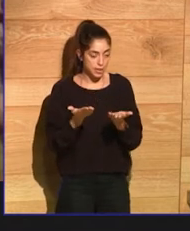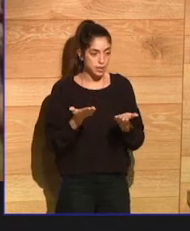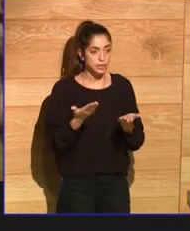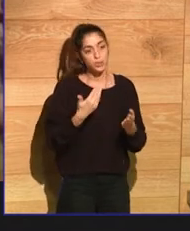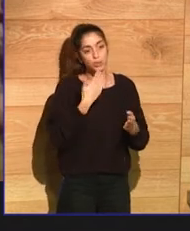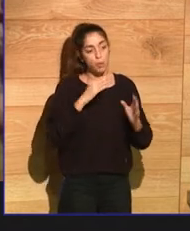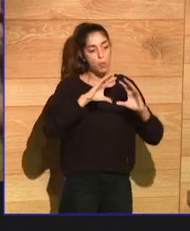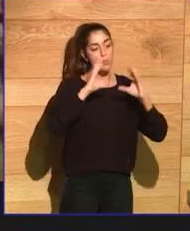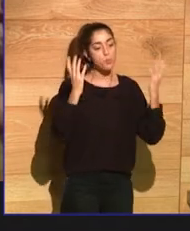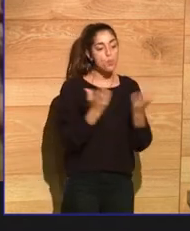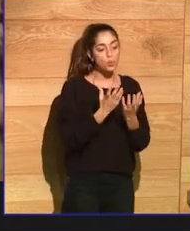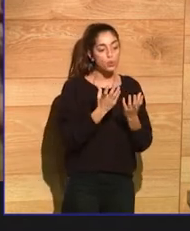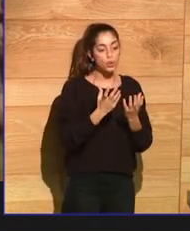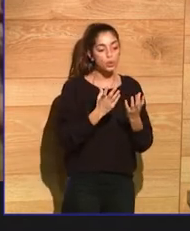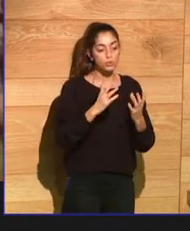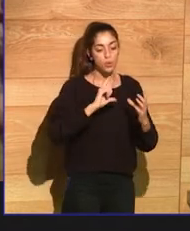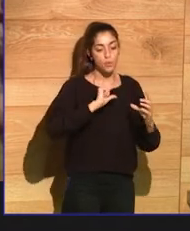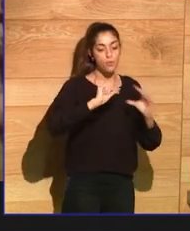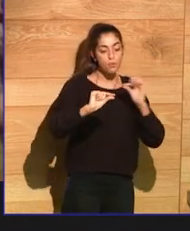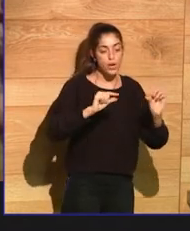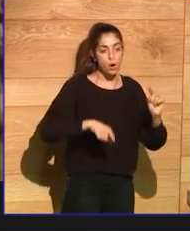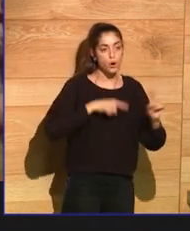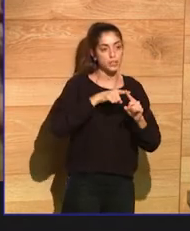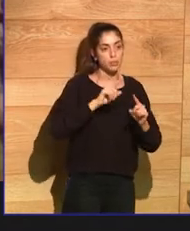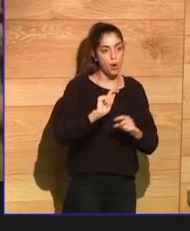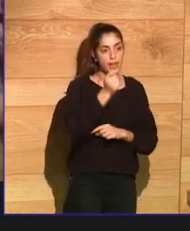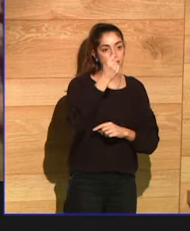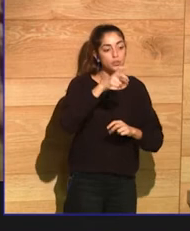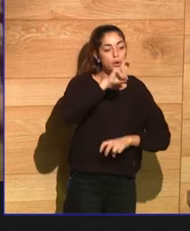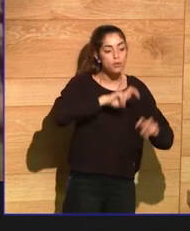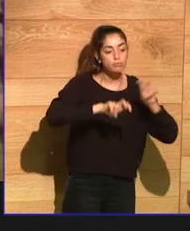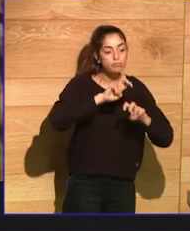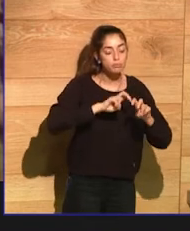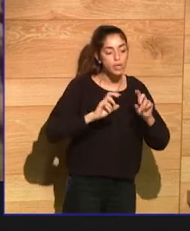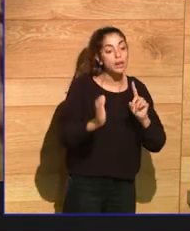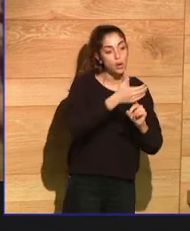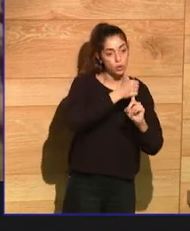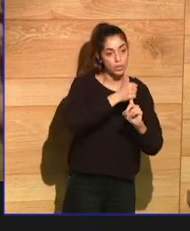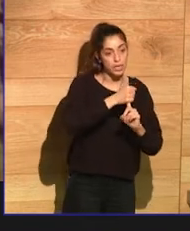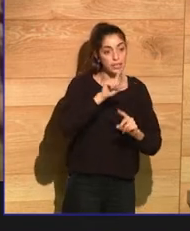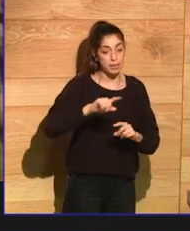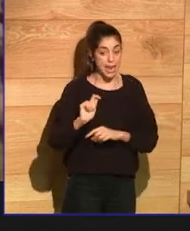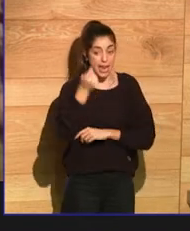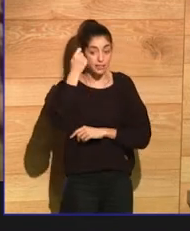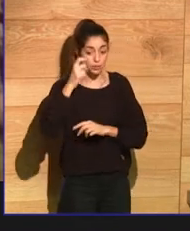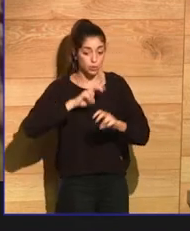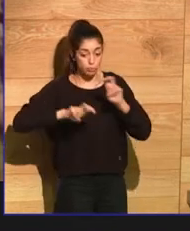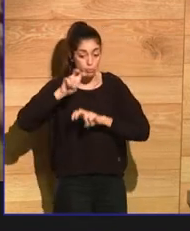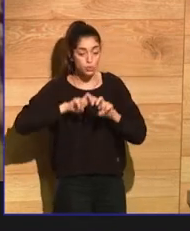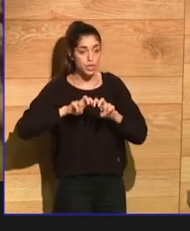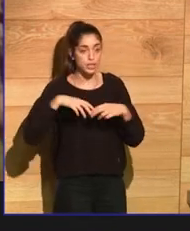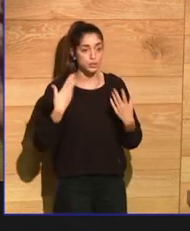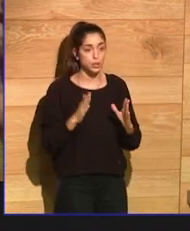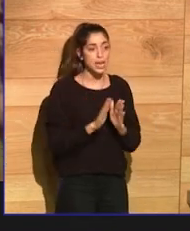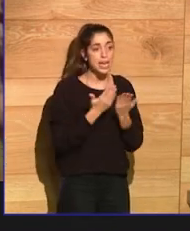success, looking for resources. And so there's always a book like that, Uncle Tom's Cabin, a